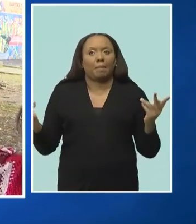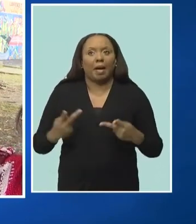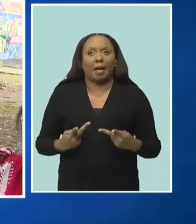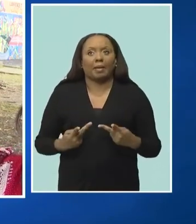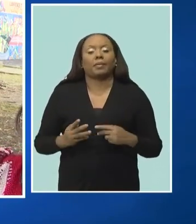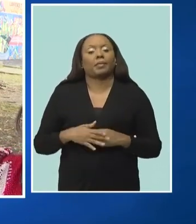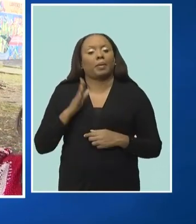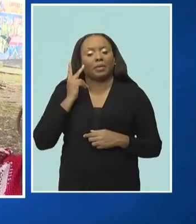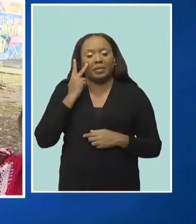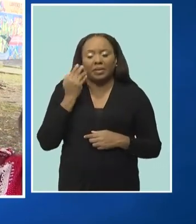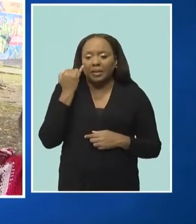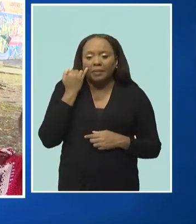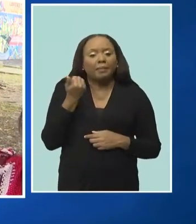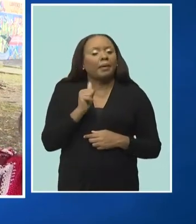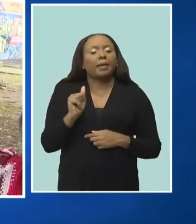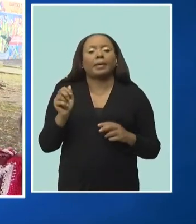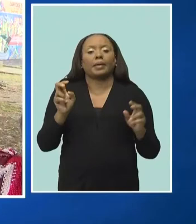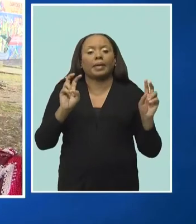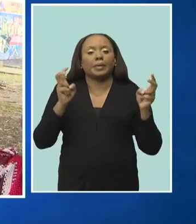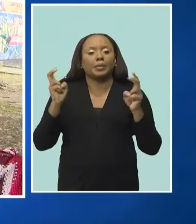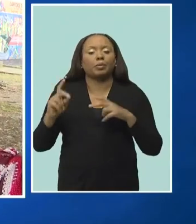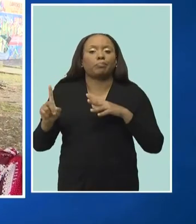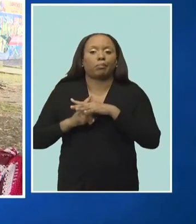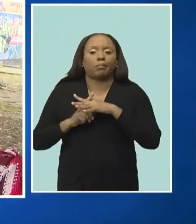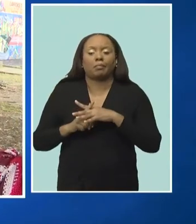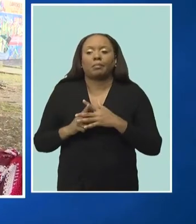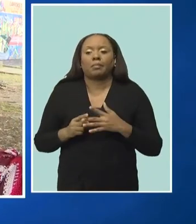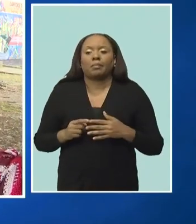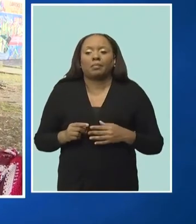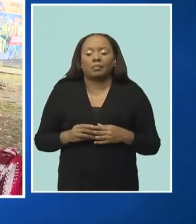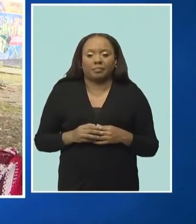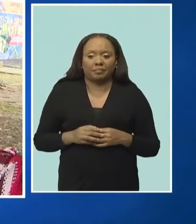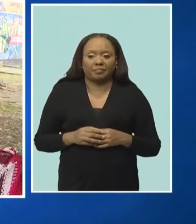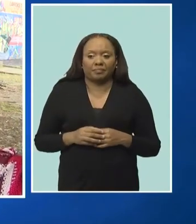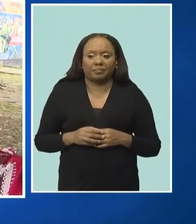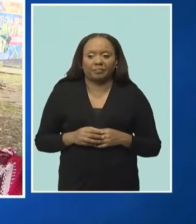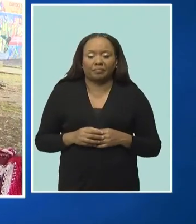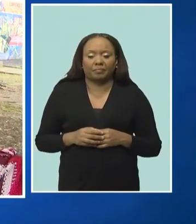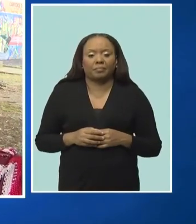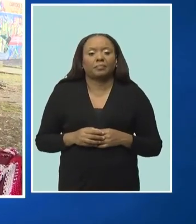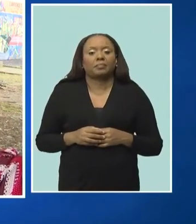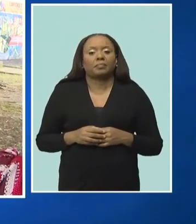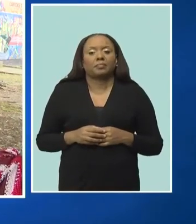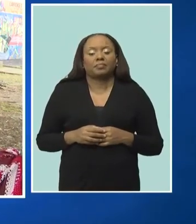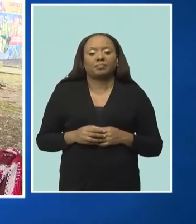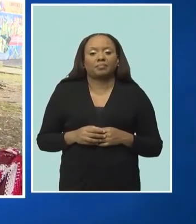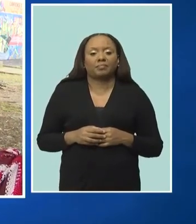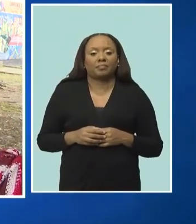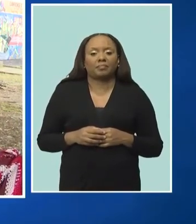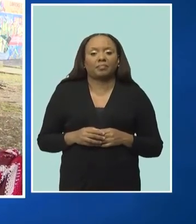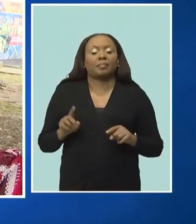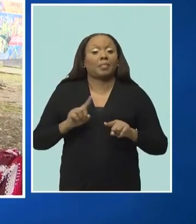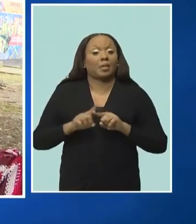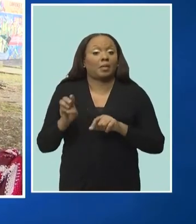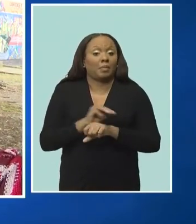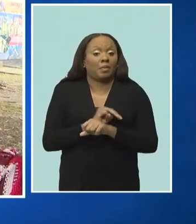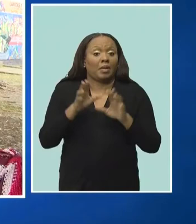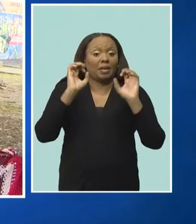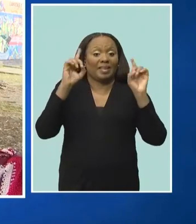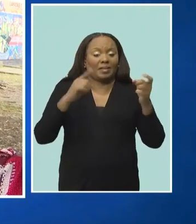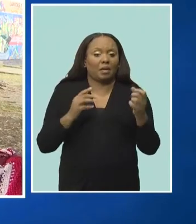arise. But nonetheless, we know that we have the backing of the Ministry of Education,